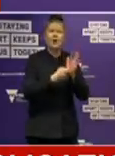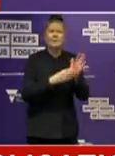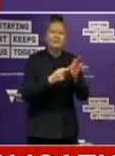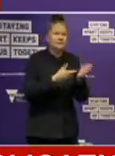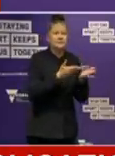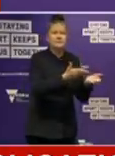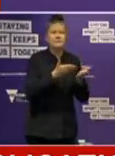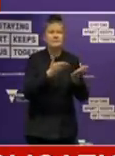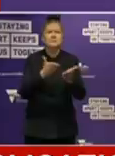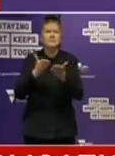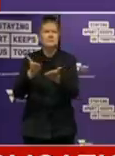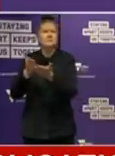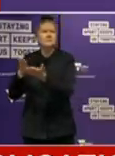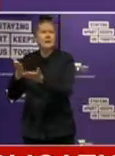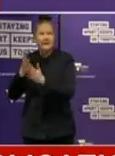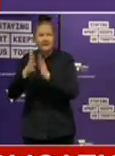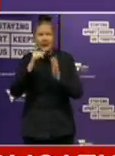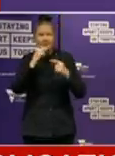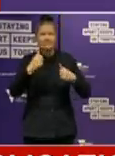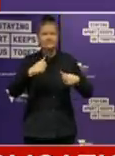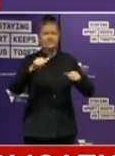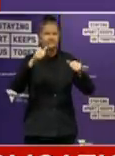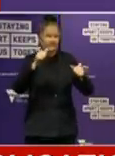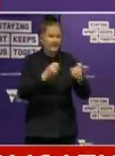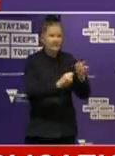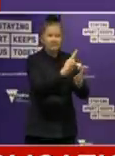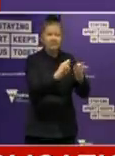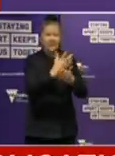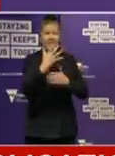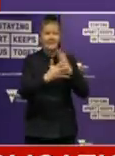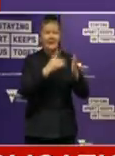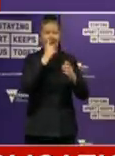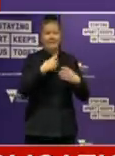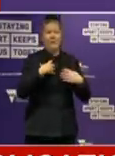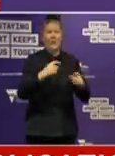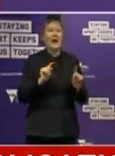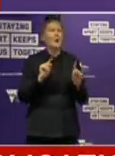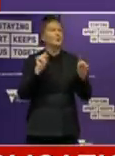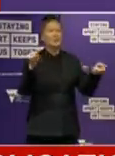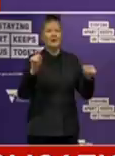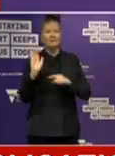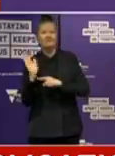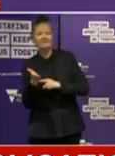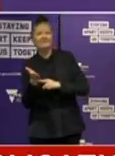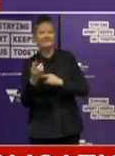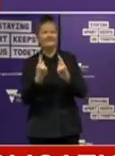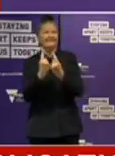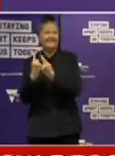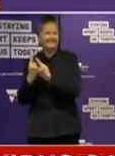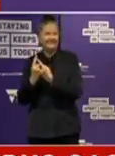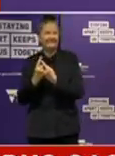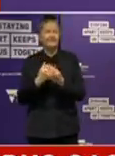necessary to make this work and to support expanded outdoor hospitality. So those grants will be up to